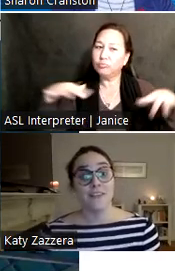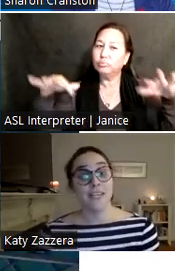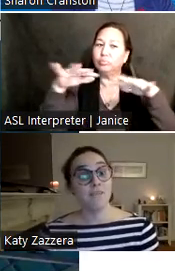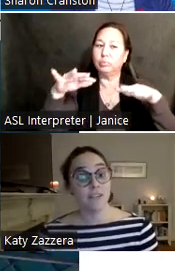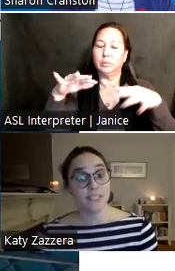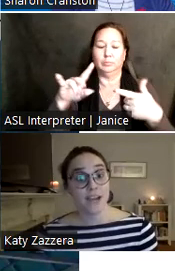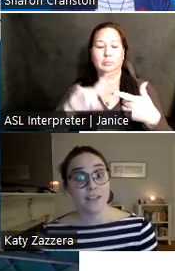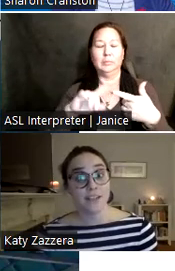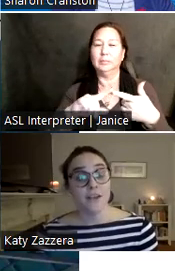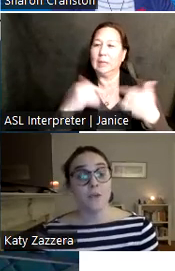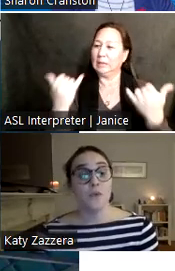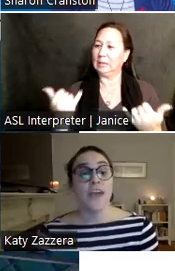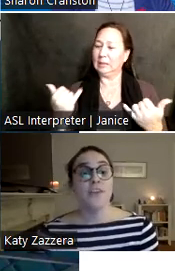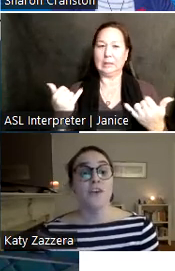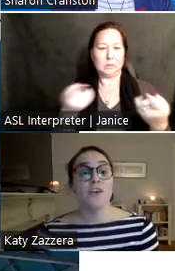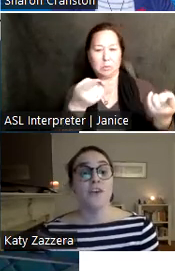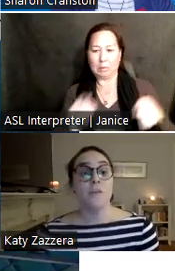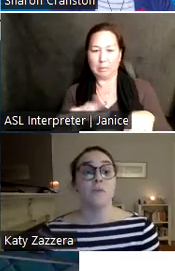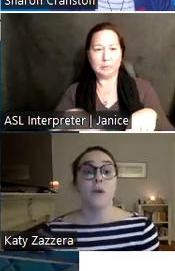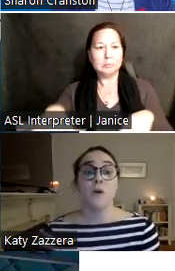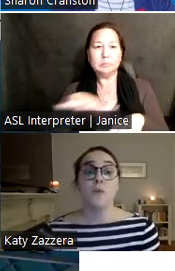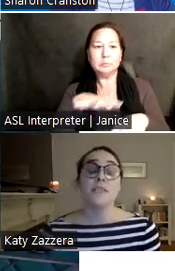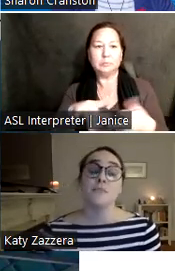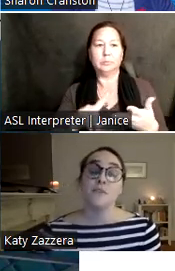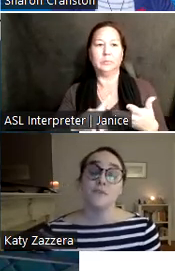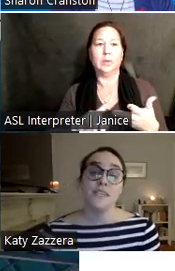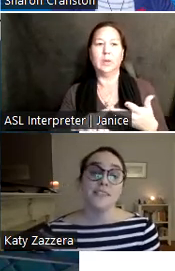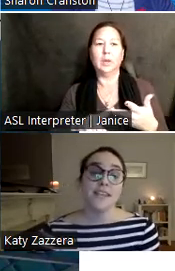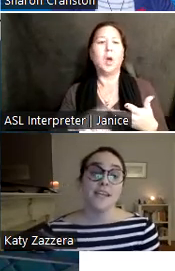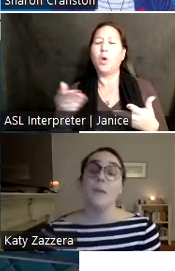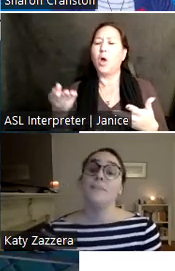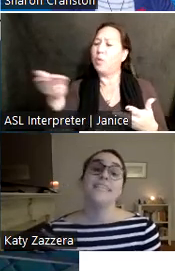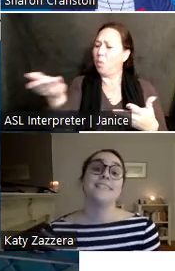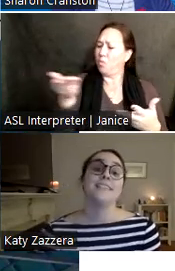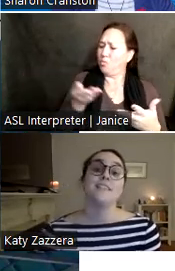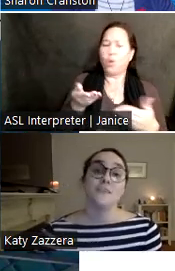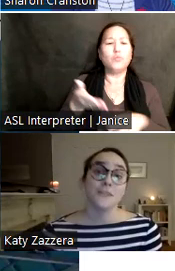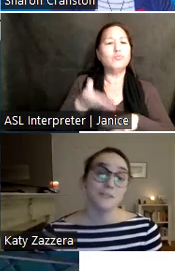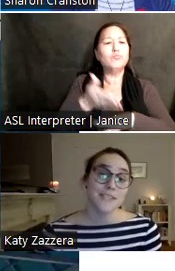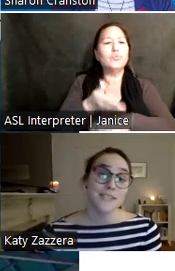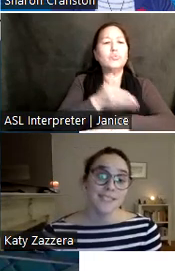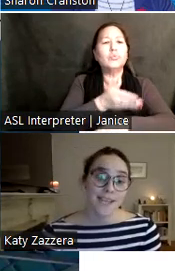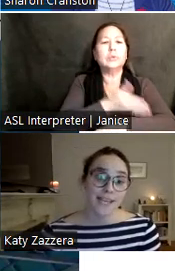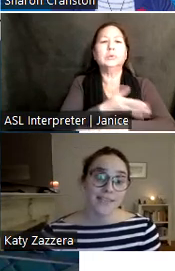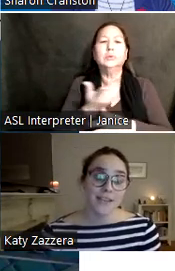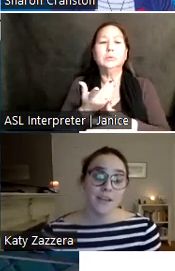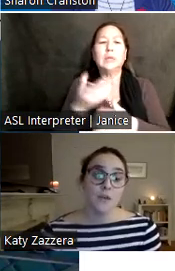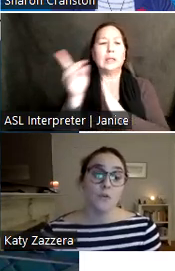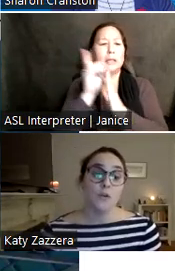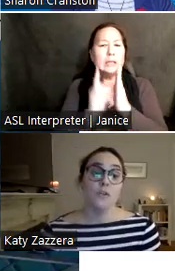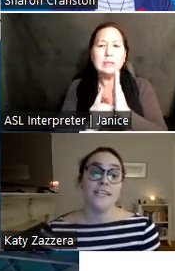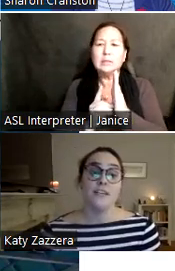of the Hingham Ferry Dock. We'll then talk about proposed improvements and updates since the 30% design.